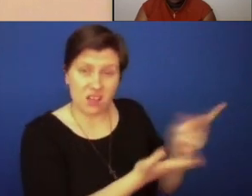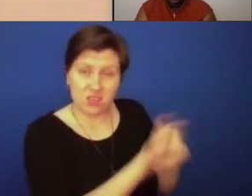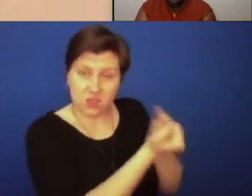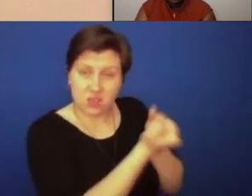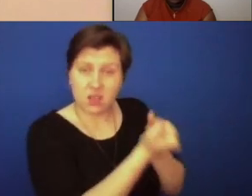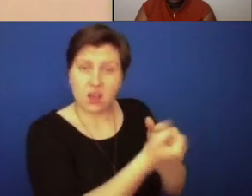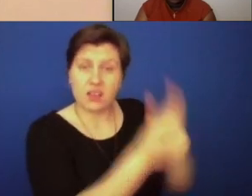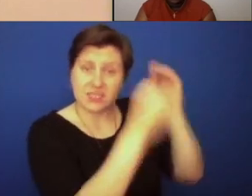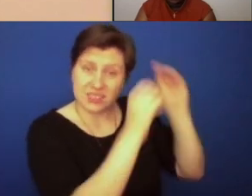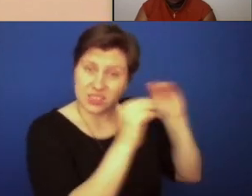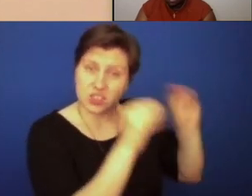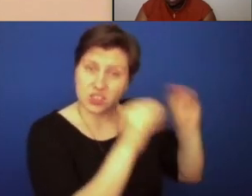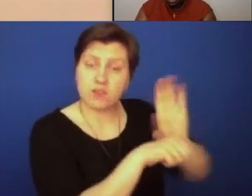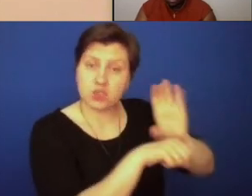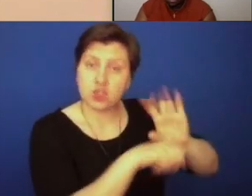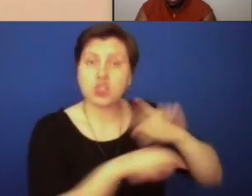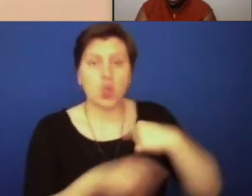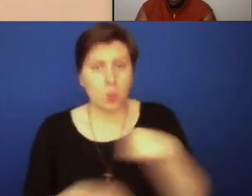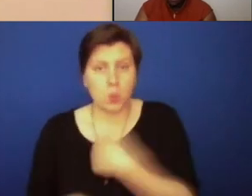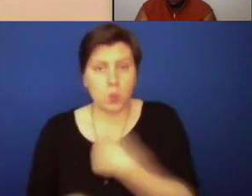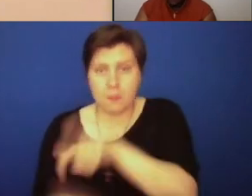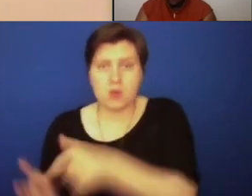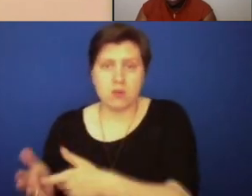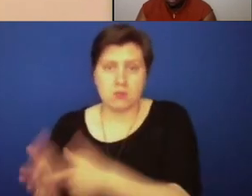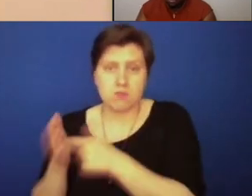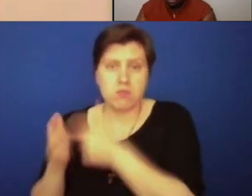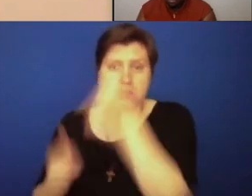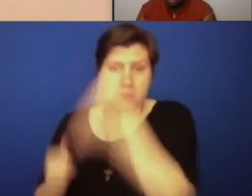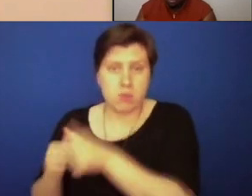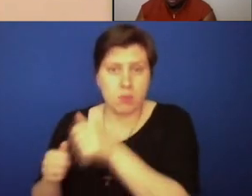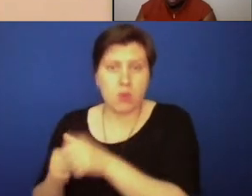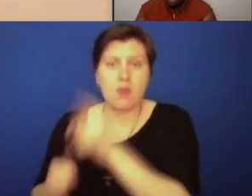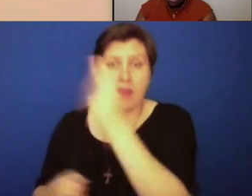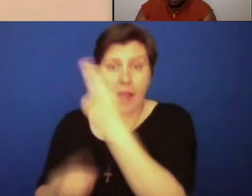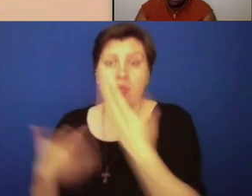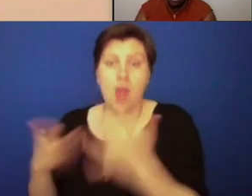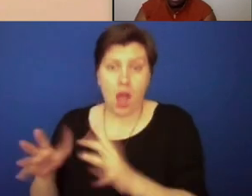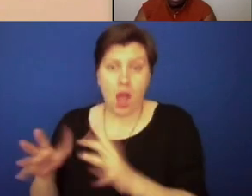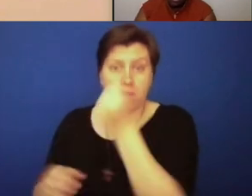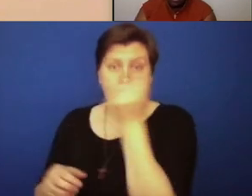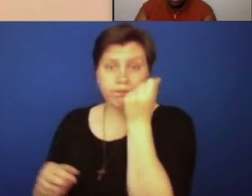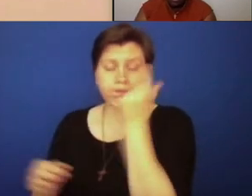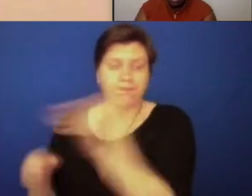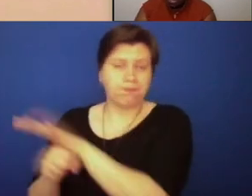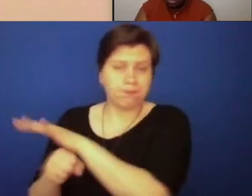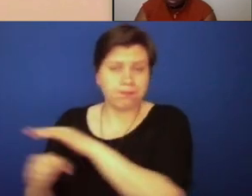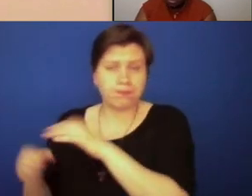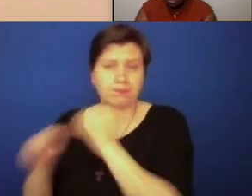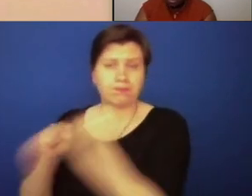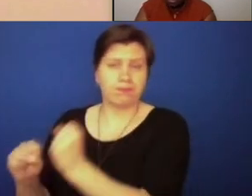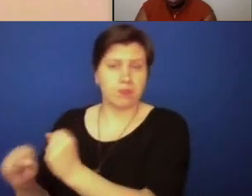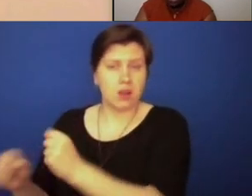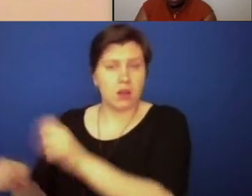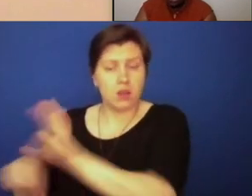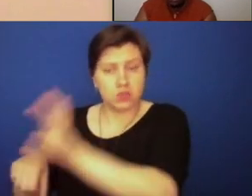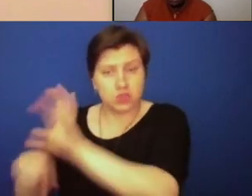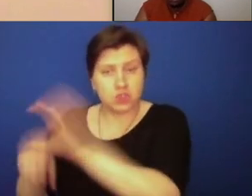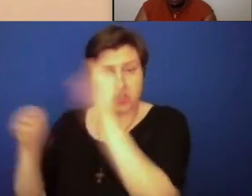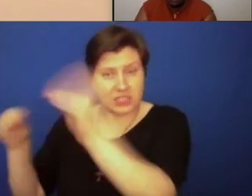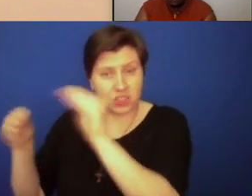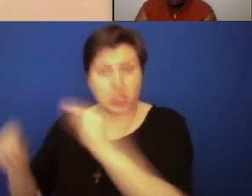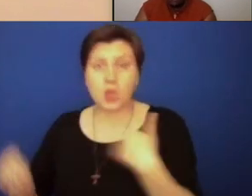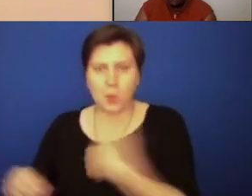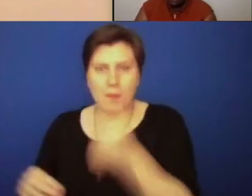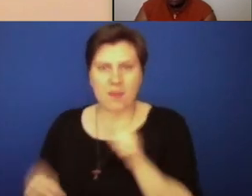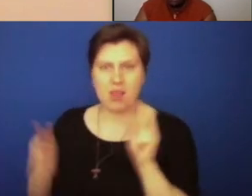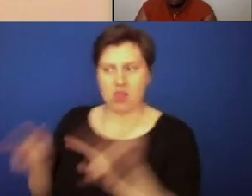remember that there have always been Catholics who have understood the true teachings of the church. And I would make the argument that we have to begin to look to these